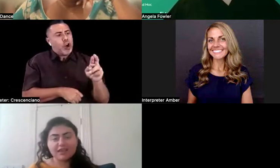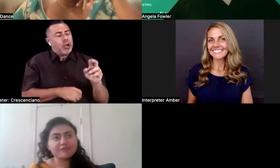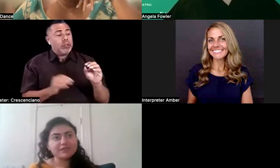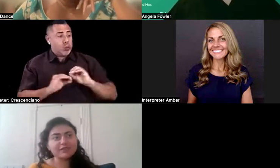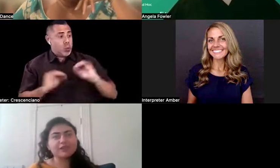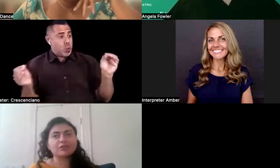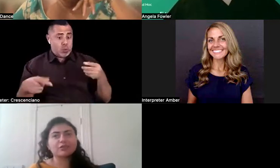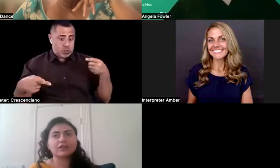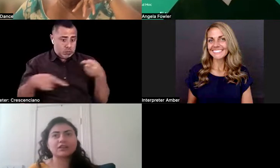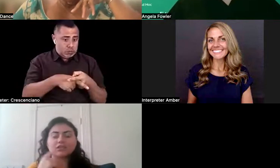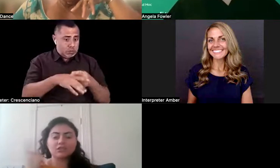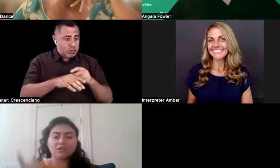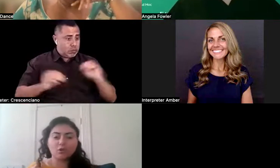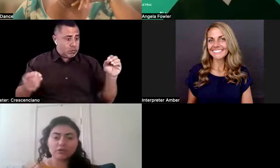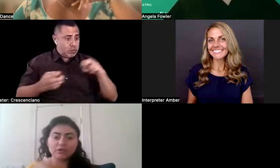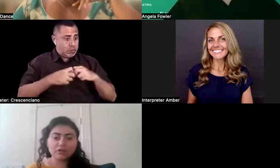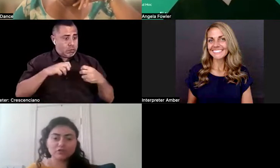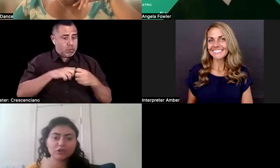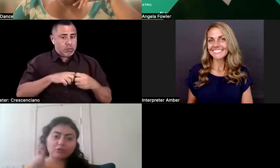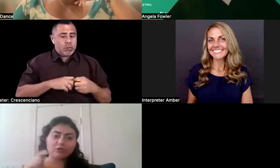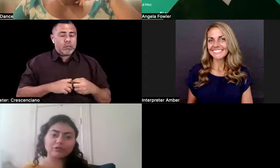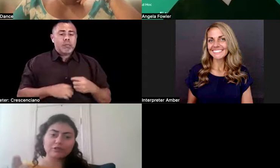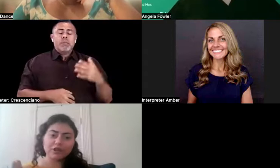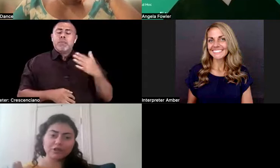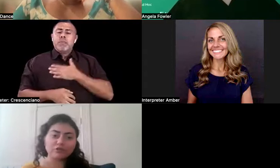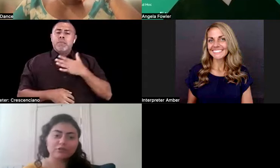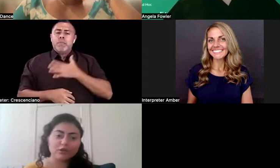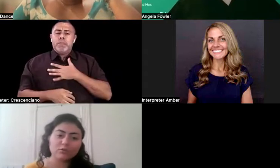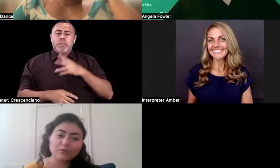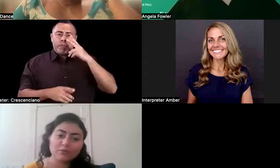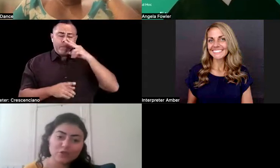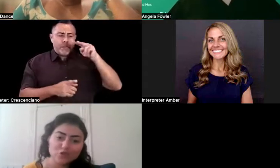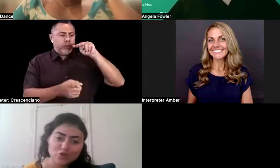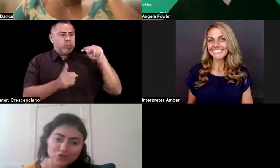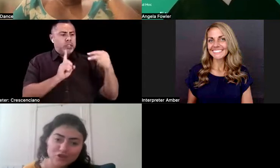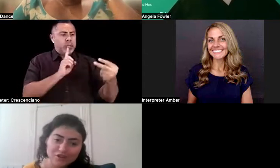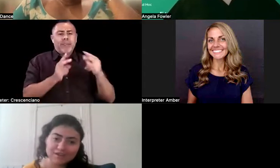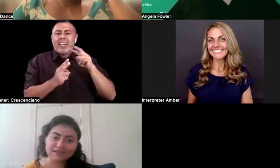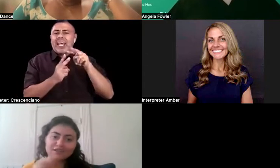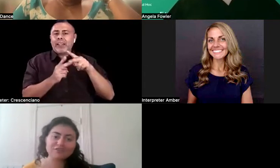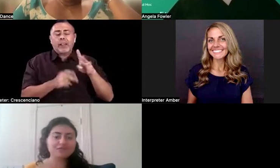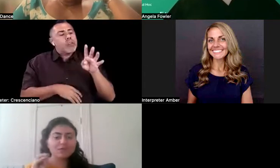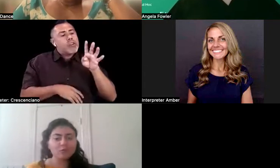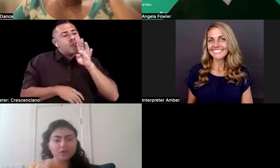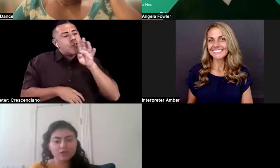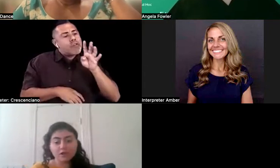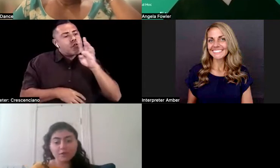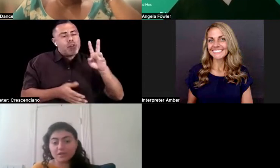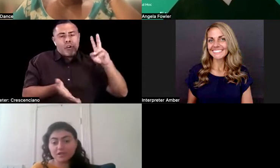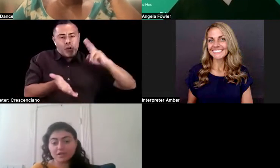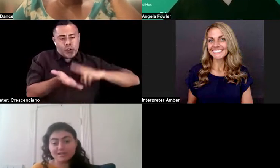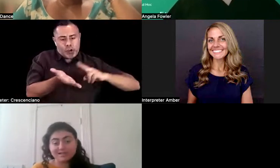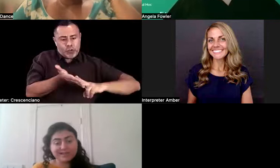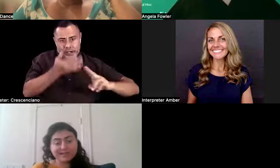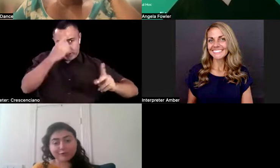But everything I look at it is an oral contract or a written contract. So I want to make sure that it's somewhere there